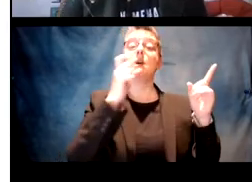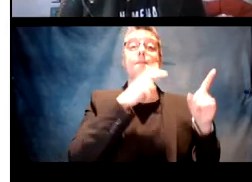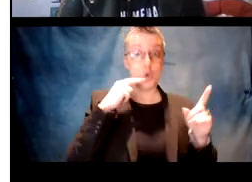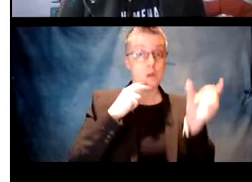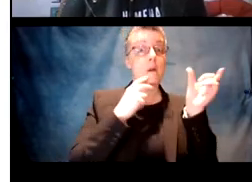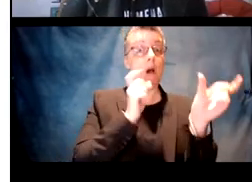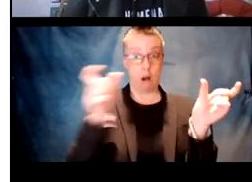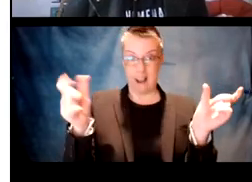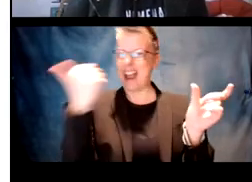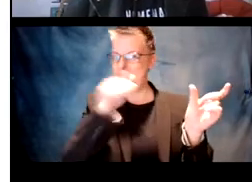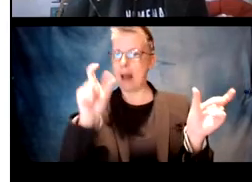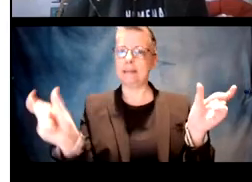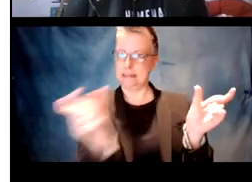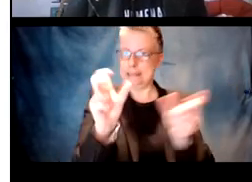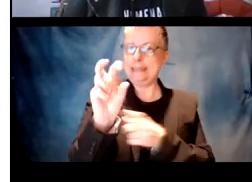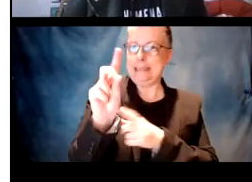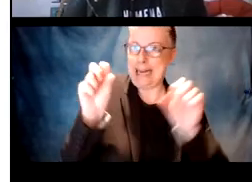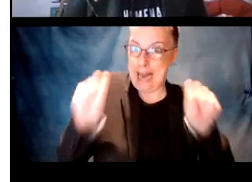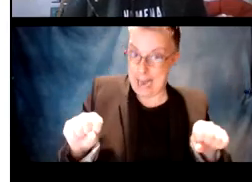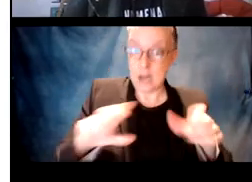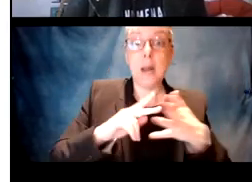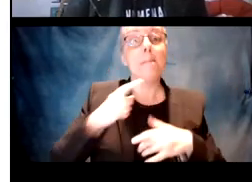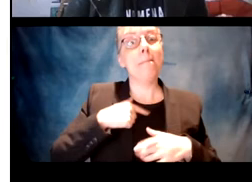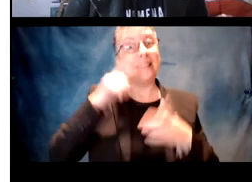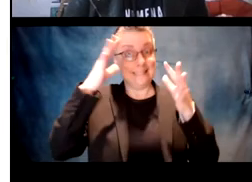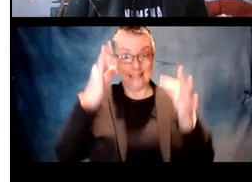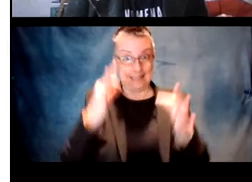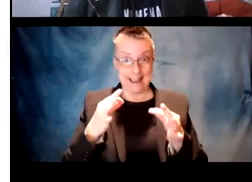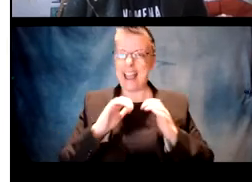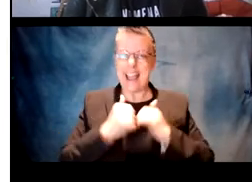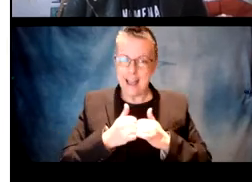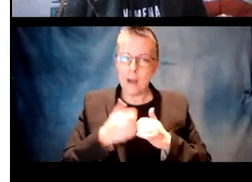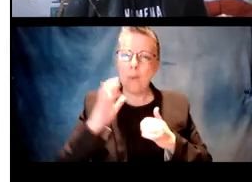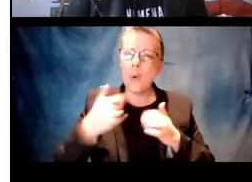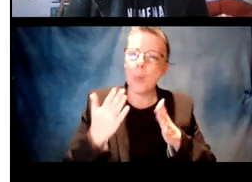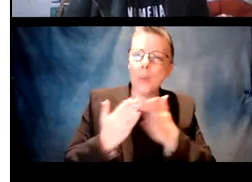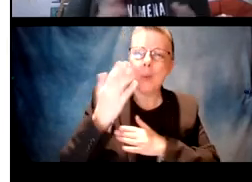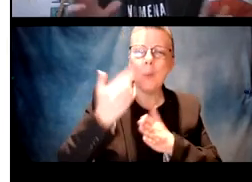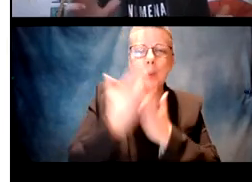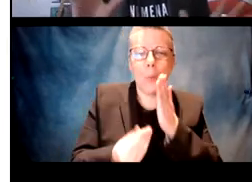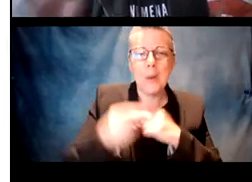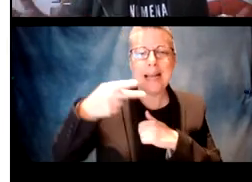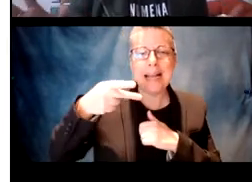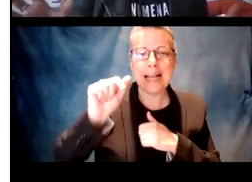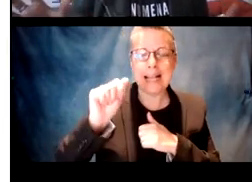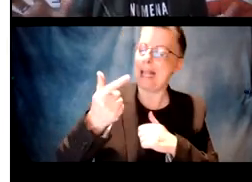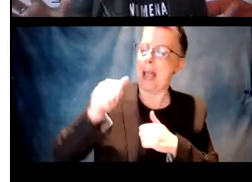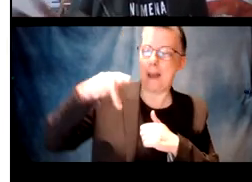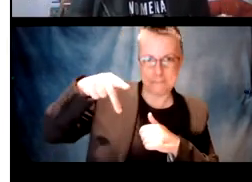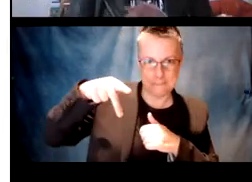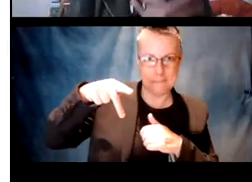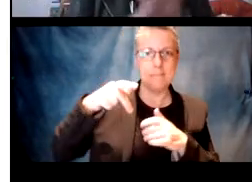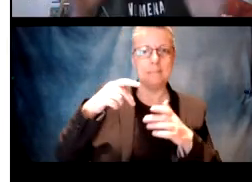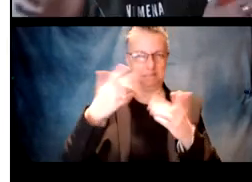this, when they've decided that this is a rule that you add ED to a verb in English, they have decided this over